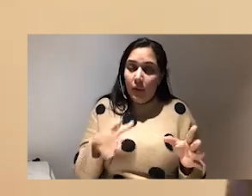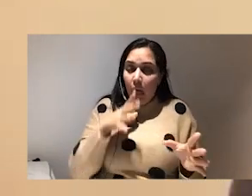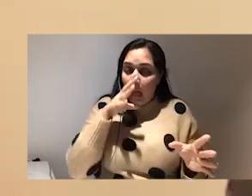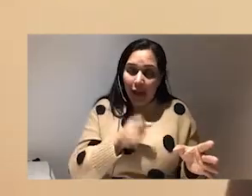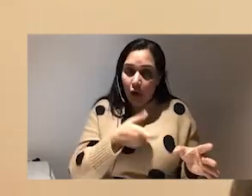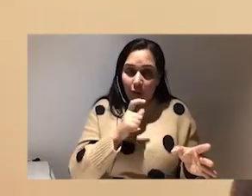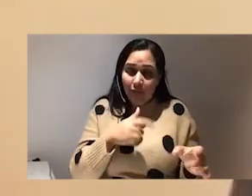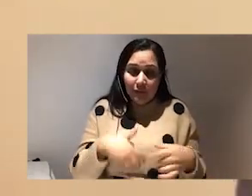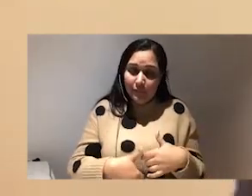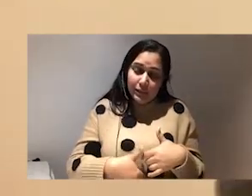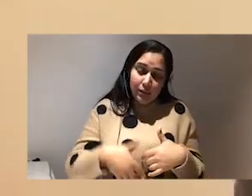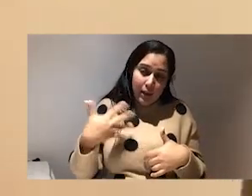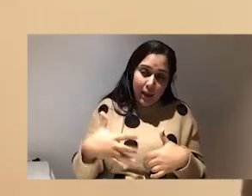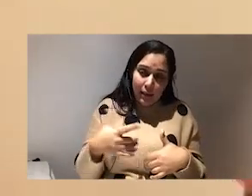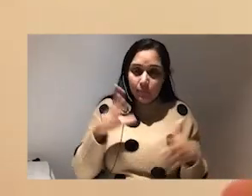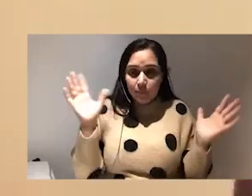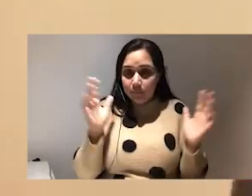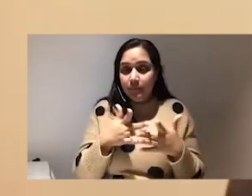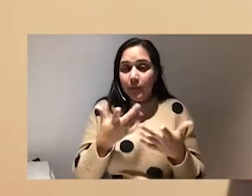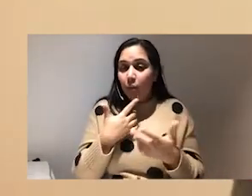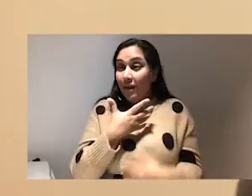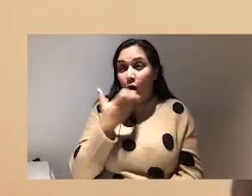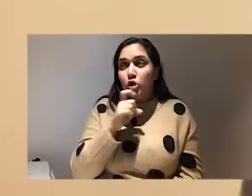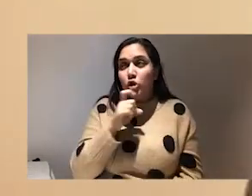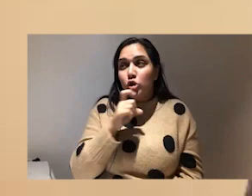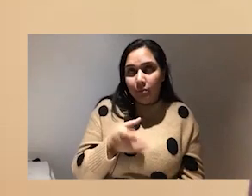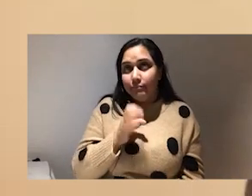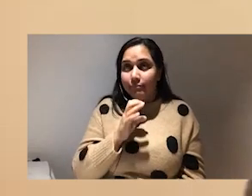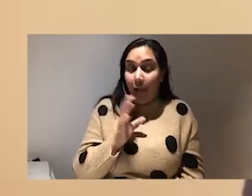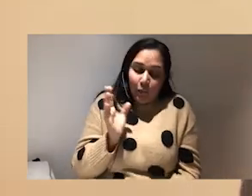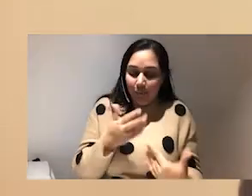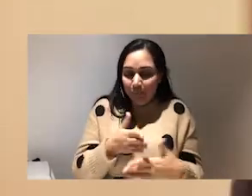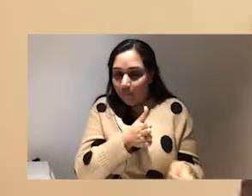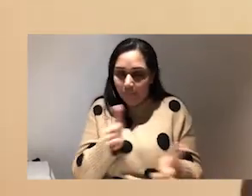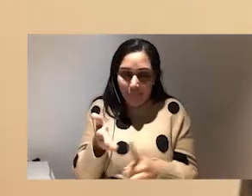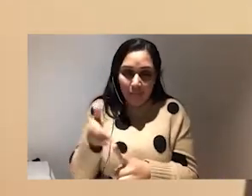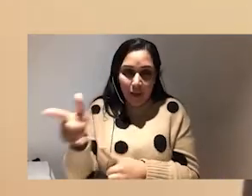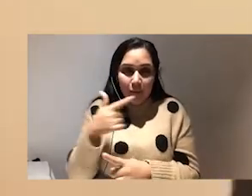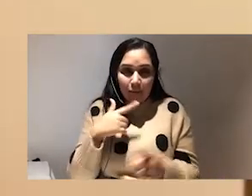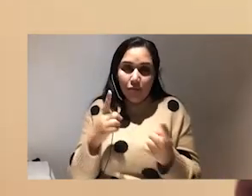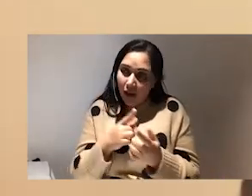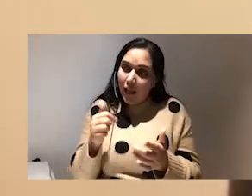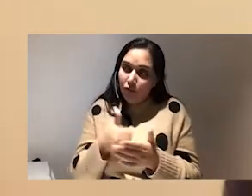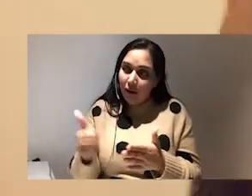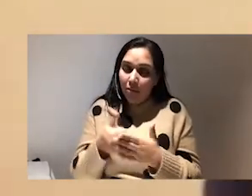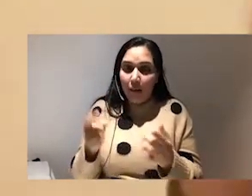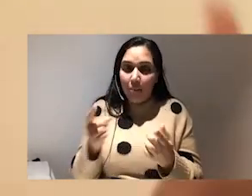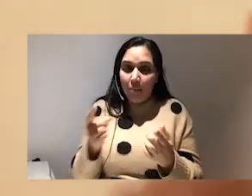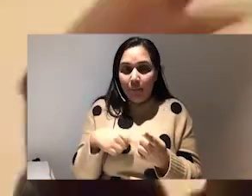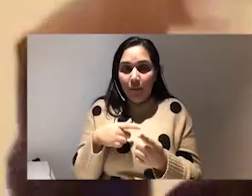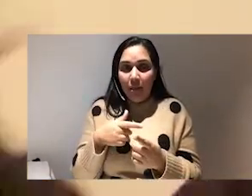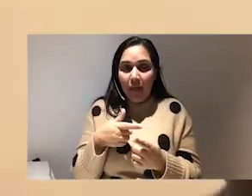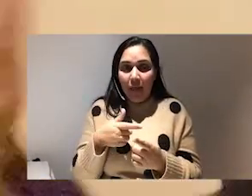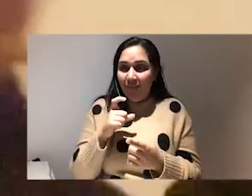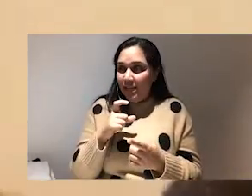stomach ache. And so I had hot chocolate. But I was having hot chocolate with people in cafes constantly. And I was like, okay, I can't do